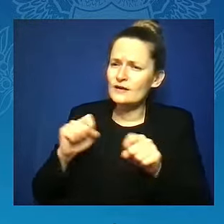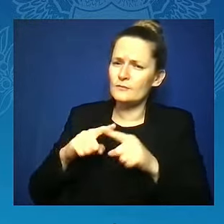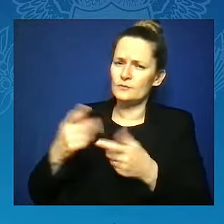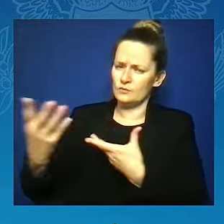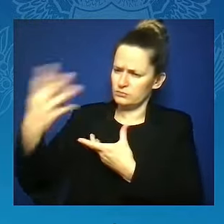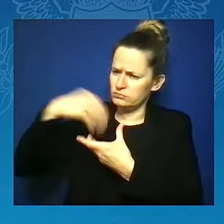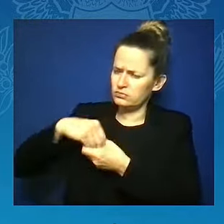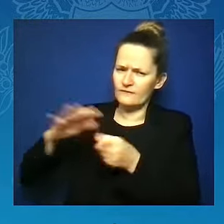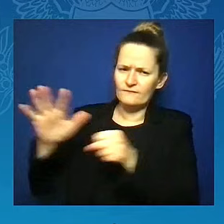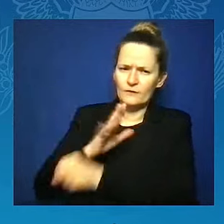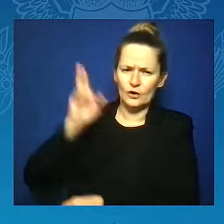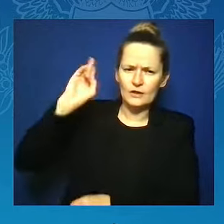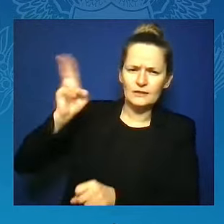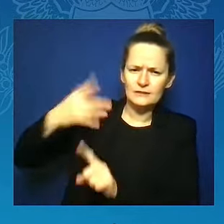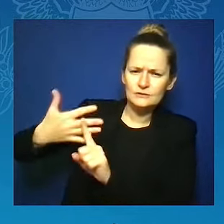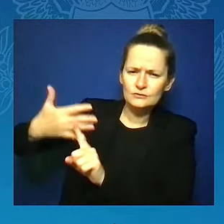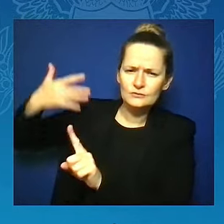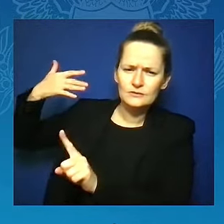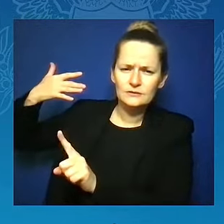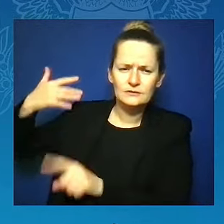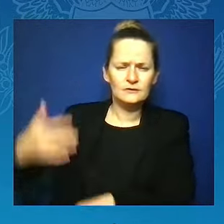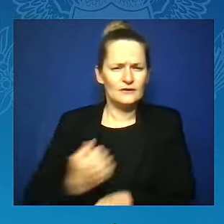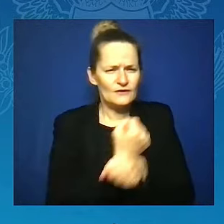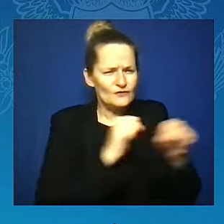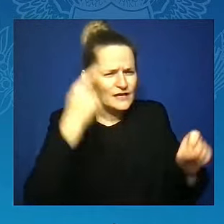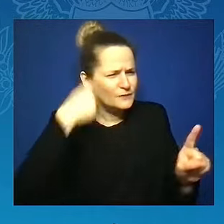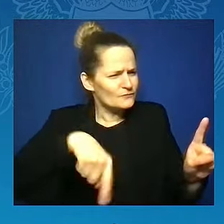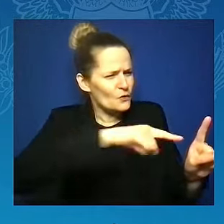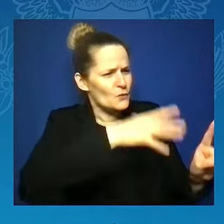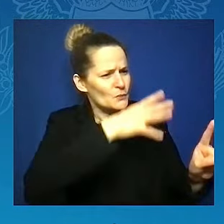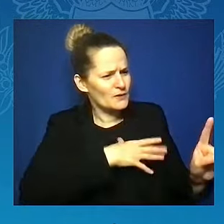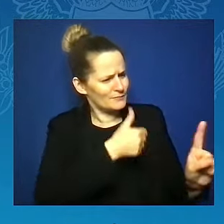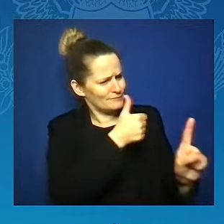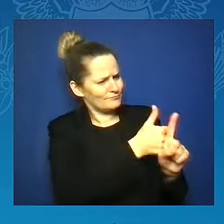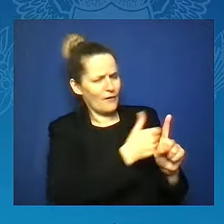not have her government telling her what to do.